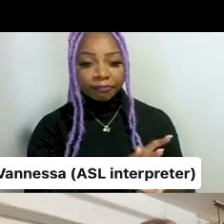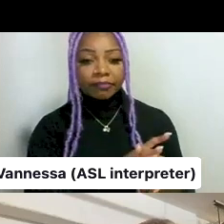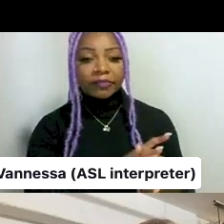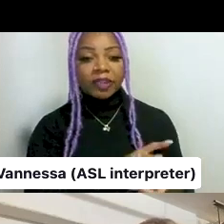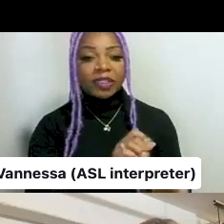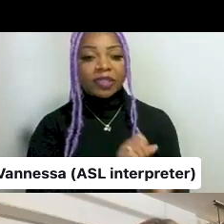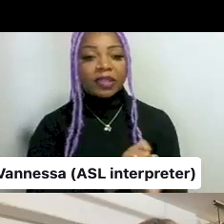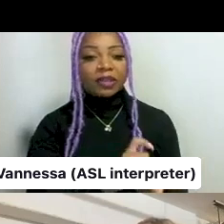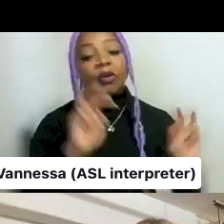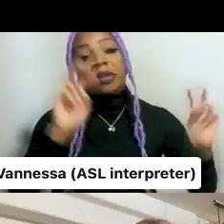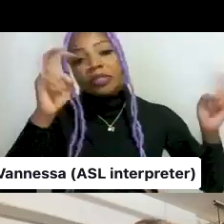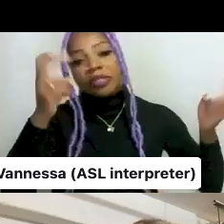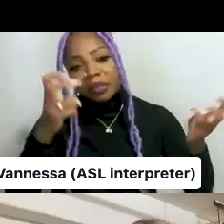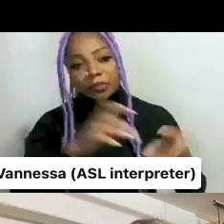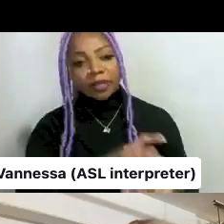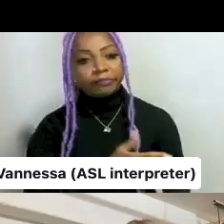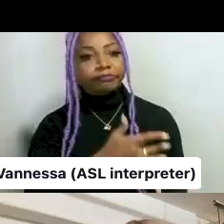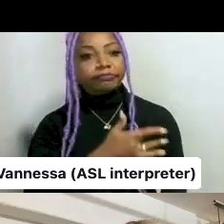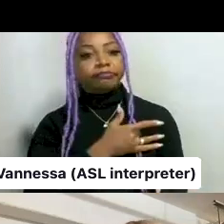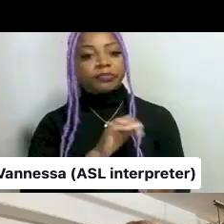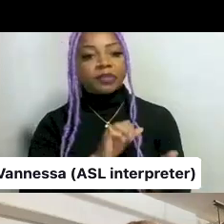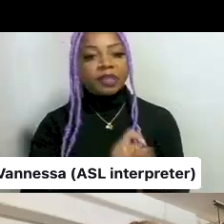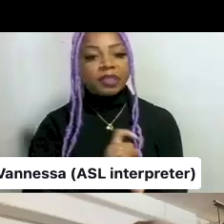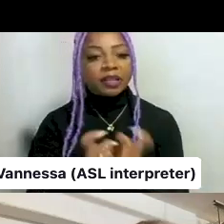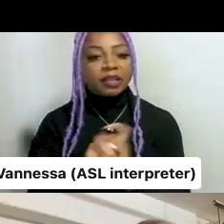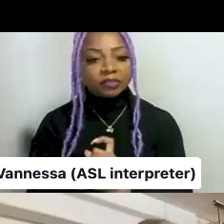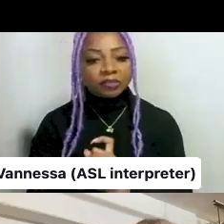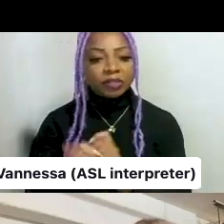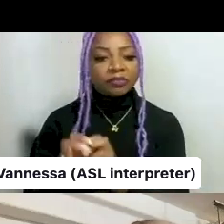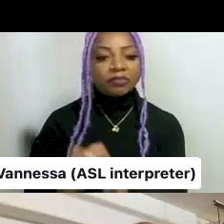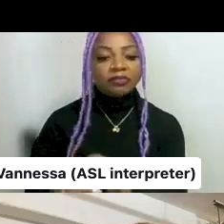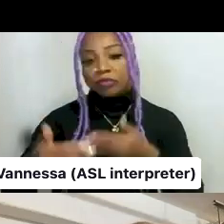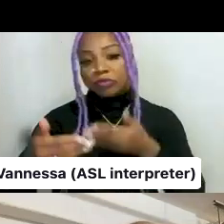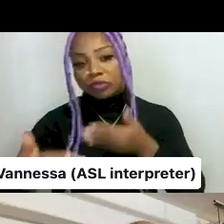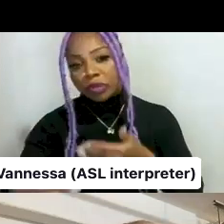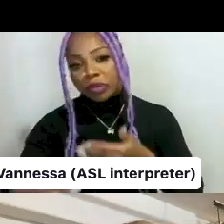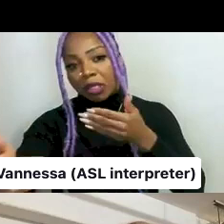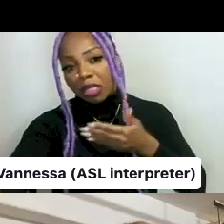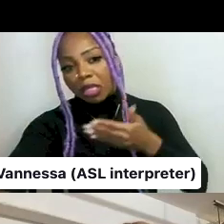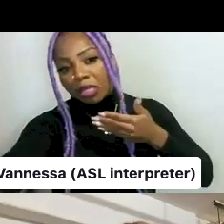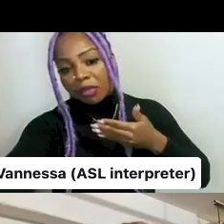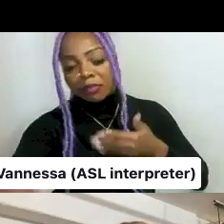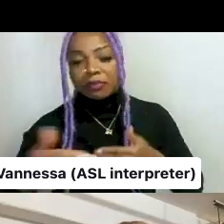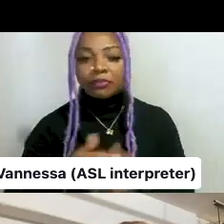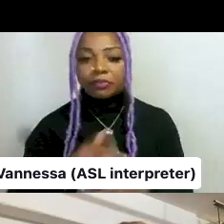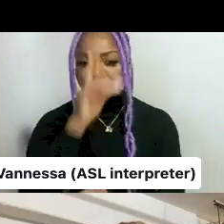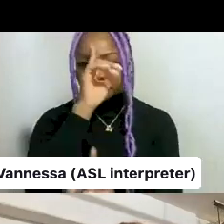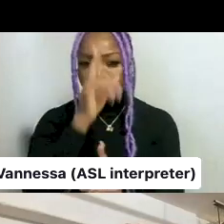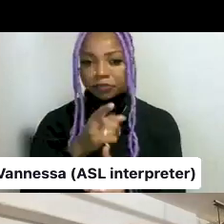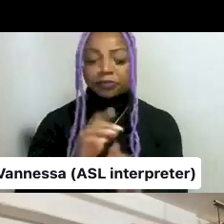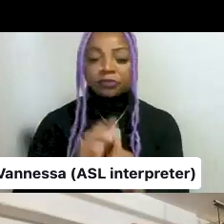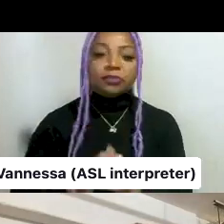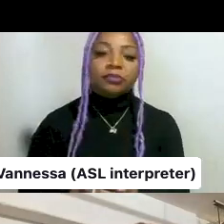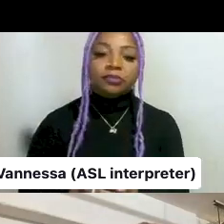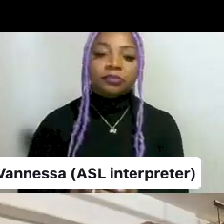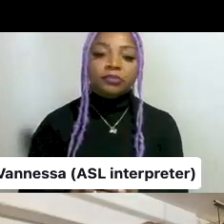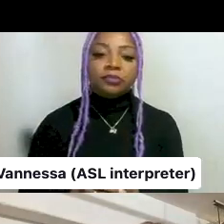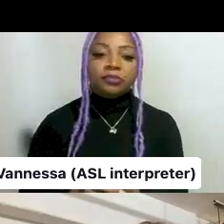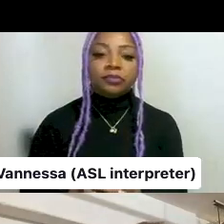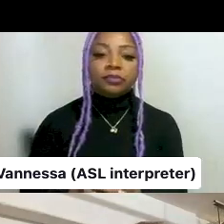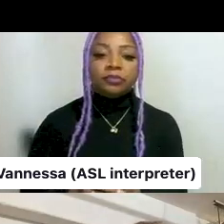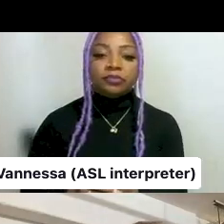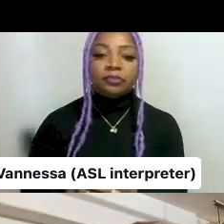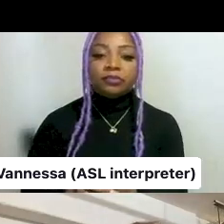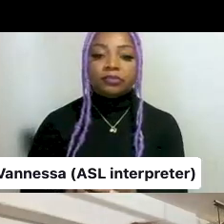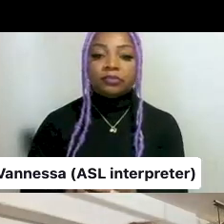in, uh, books or in publishing in the short, medium or long-term. And then we thought, we'll send it out and, uh, we'll just